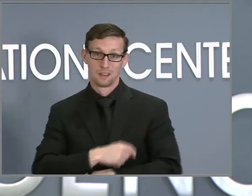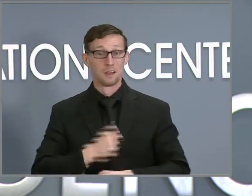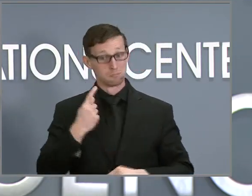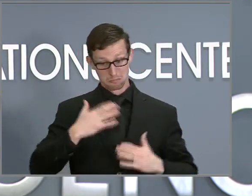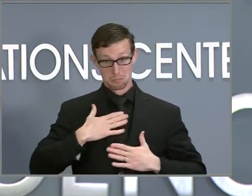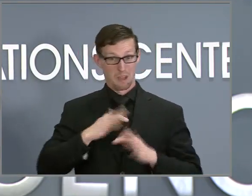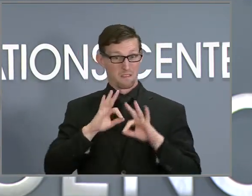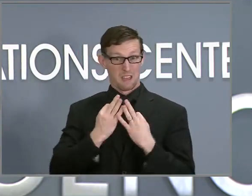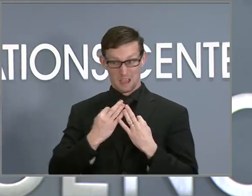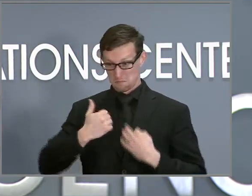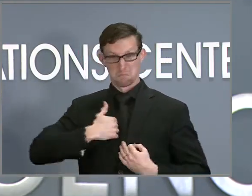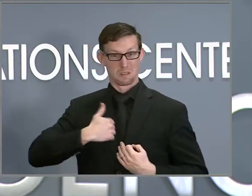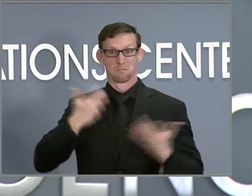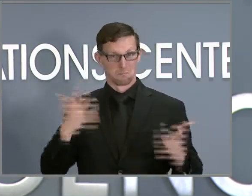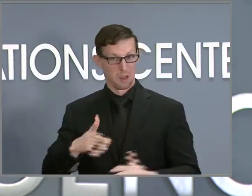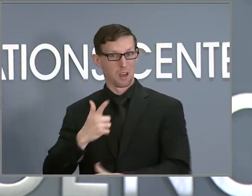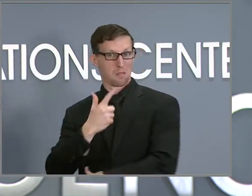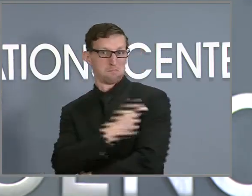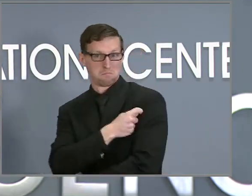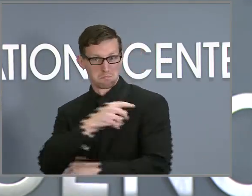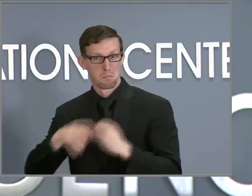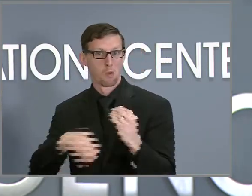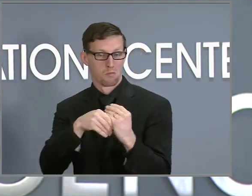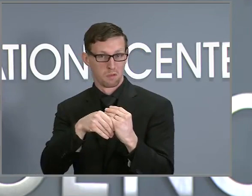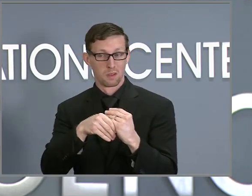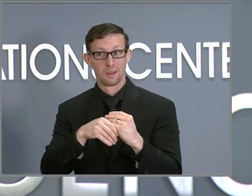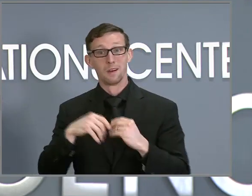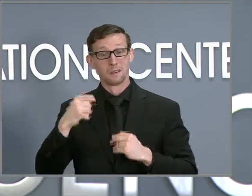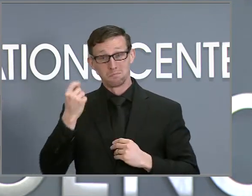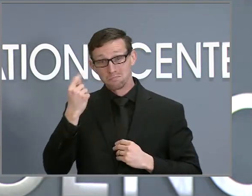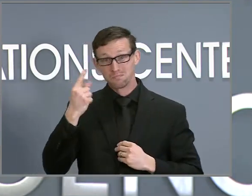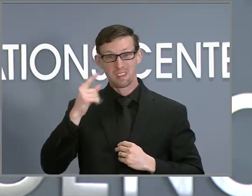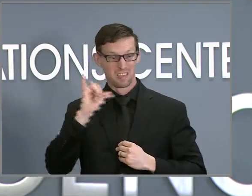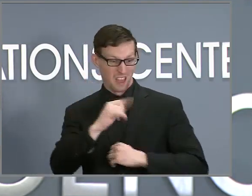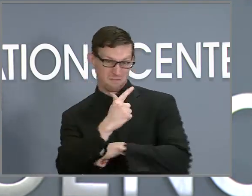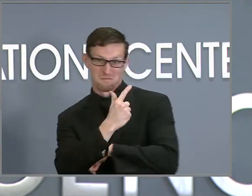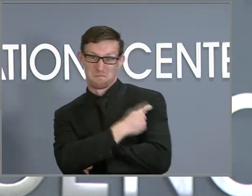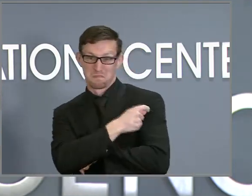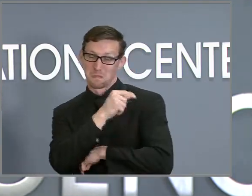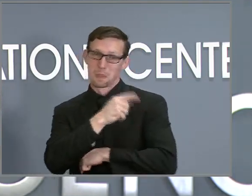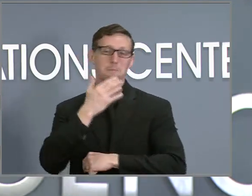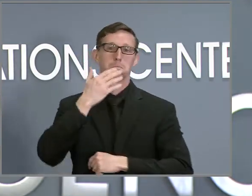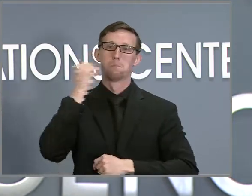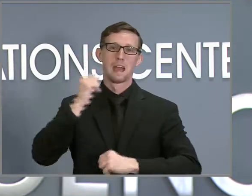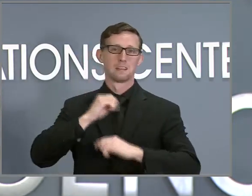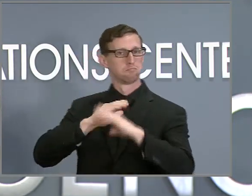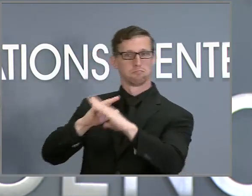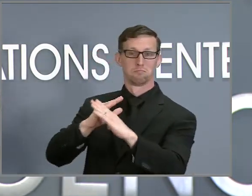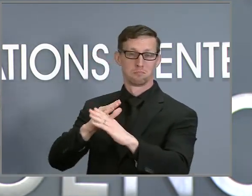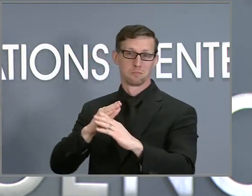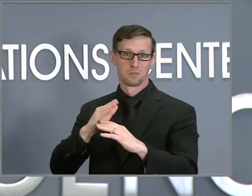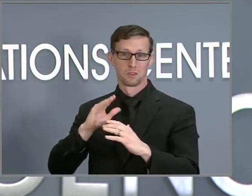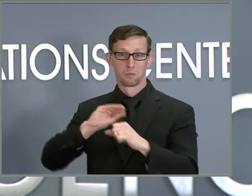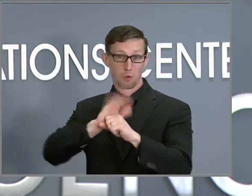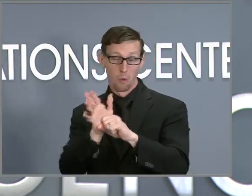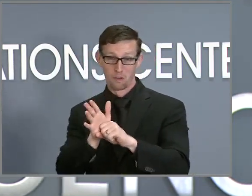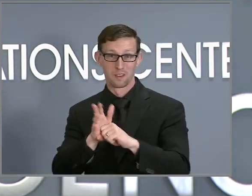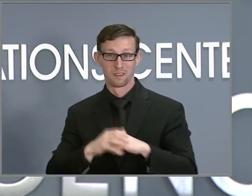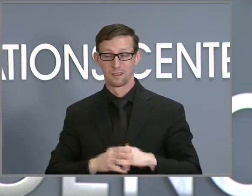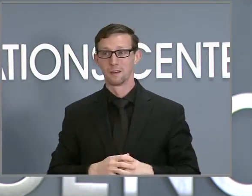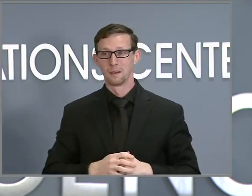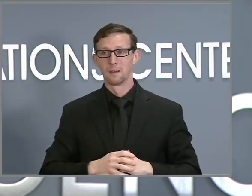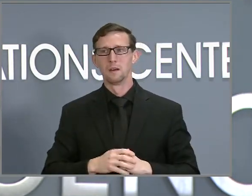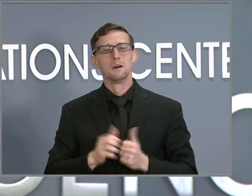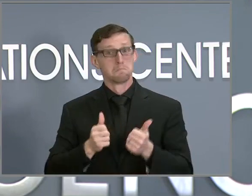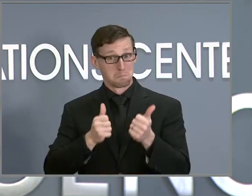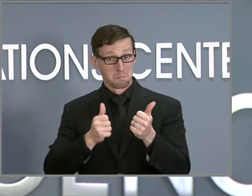have and that is the strongest protection we have to fight this virus and live normal lives. Most